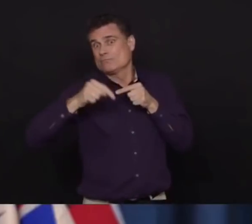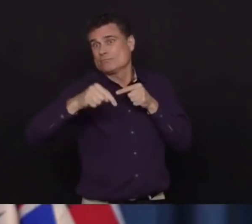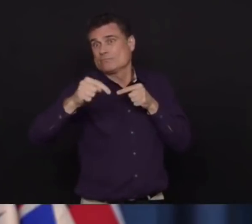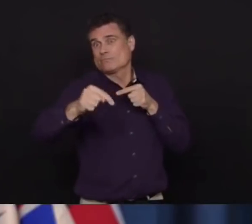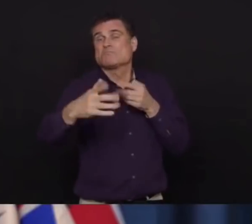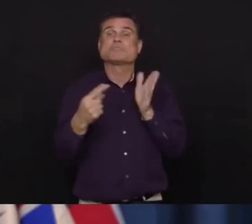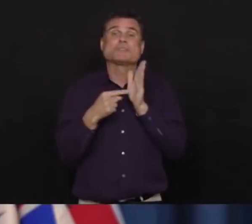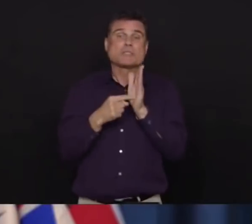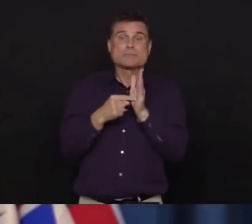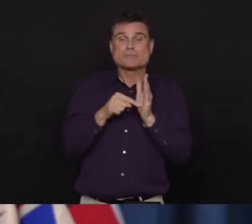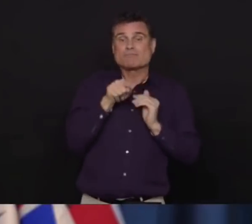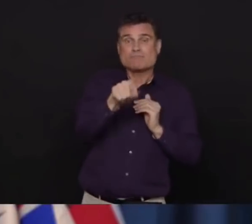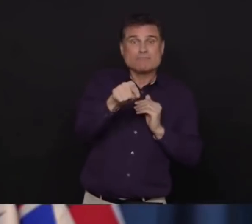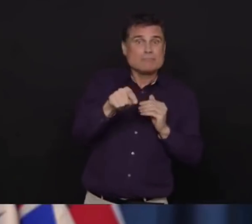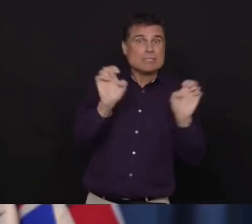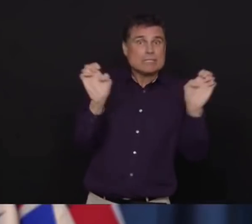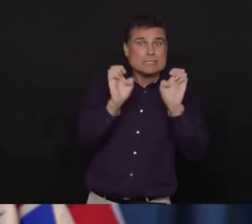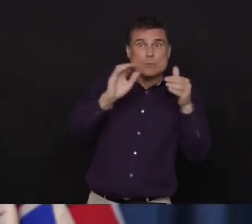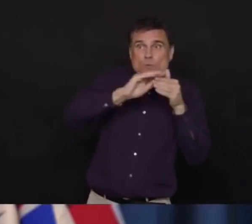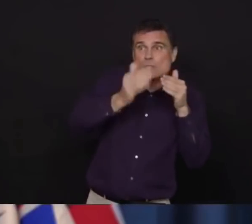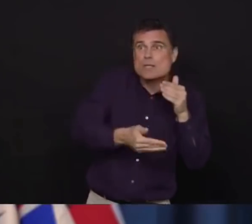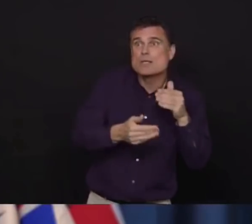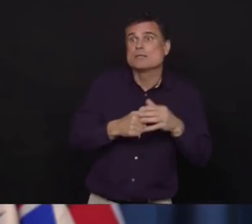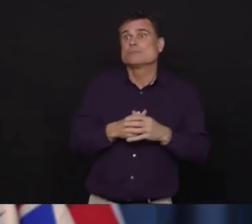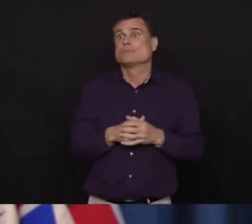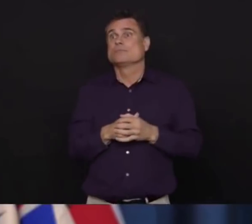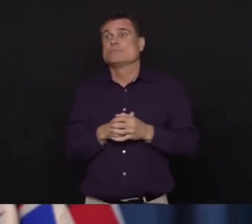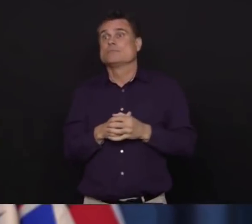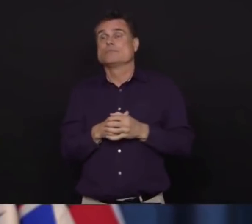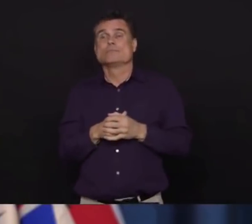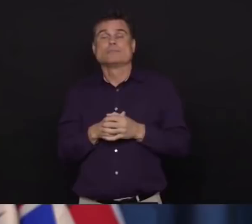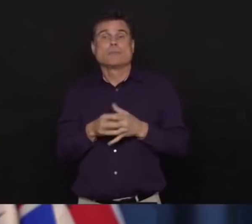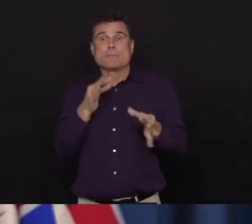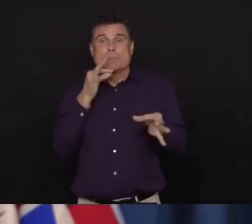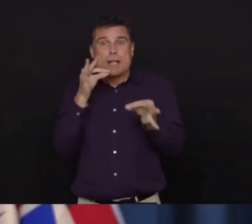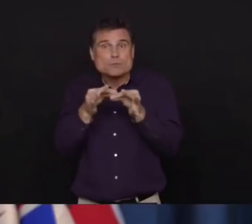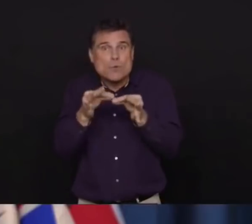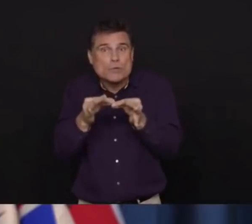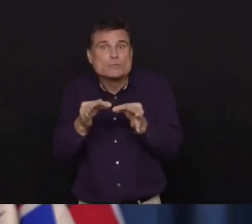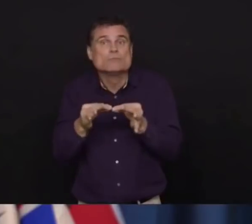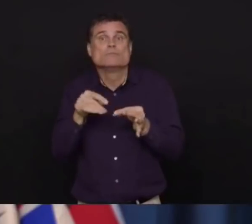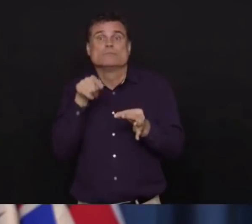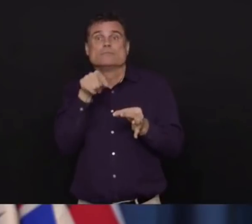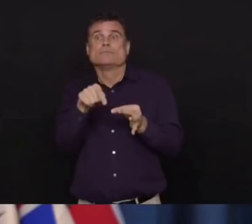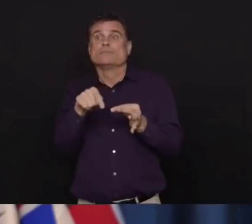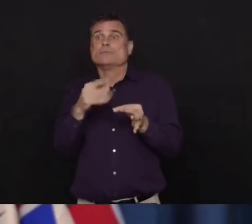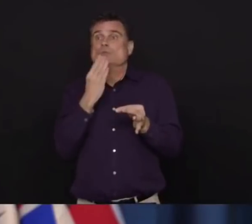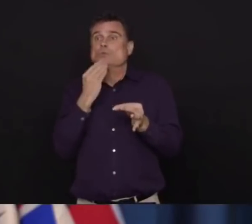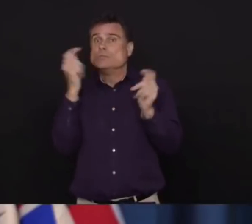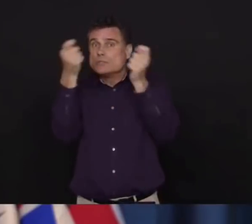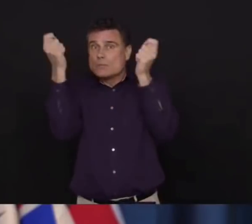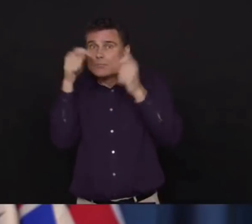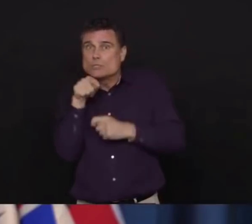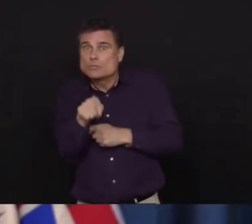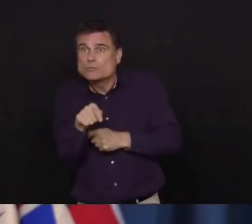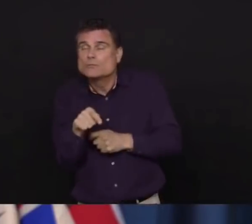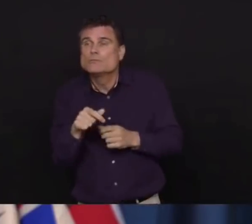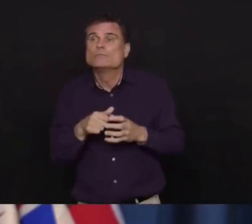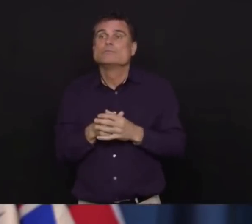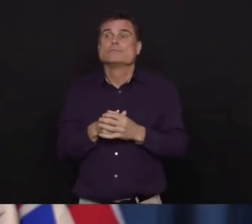Ramadan. So there are many faith-based celebrations that are happening. And I want people now to start thinking about